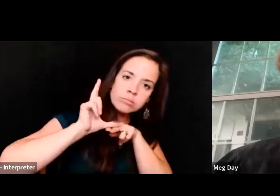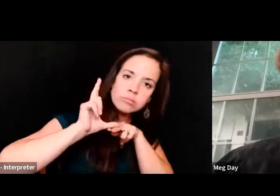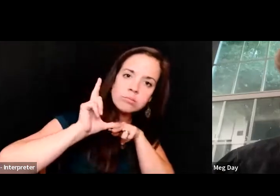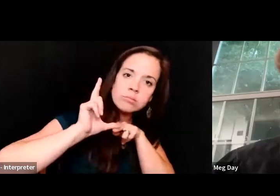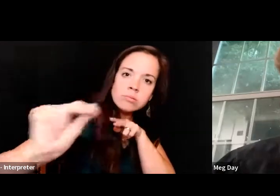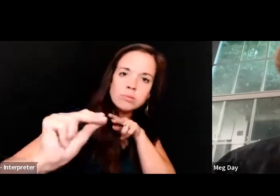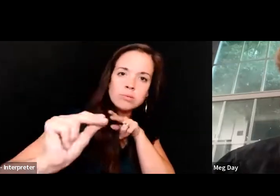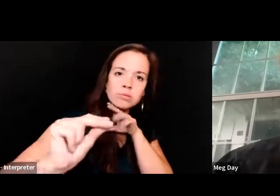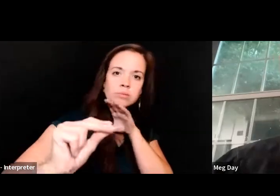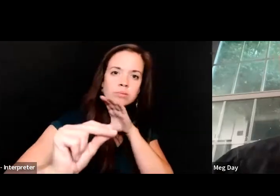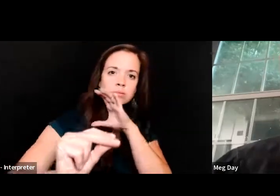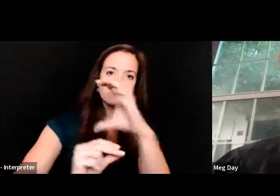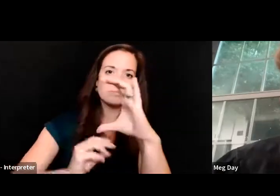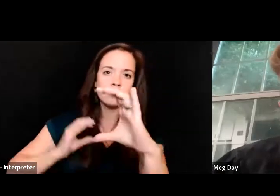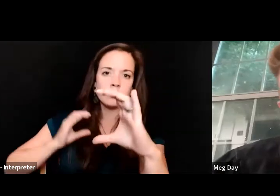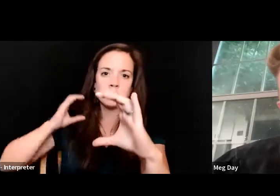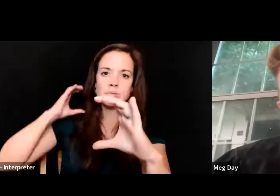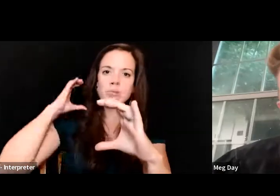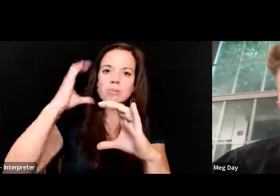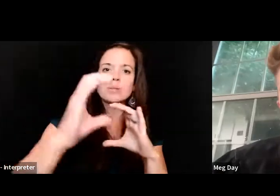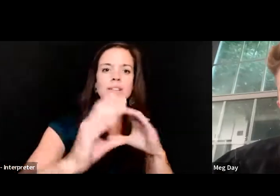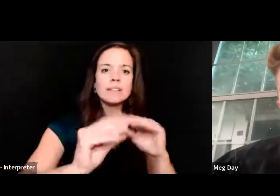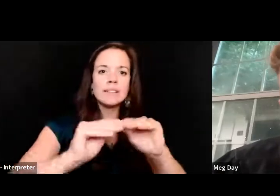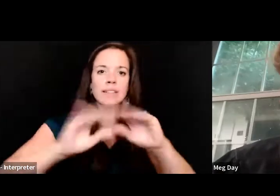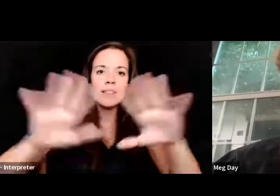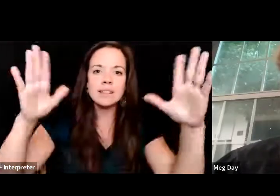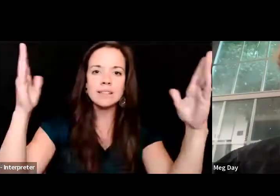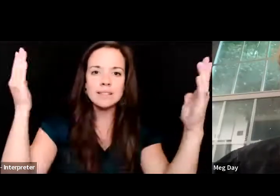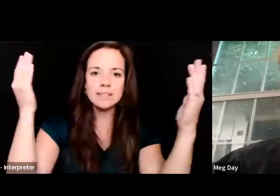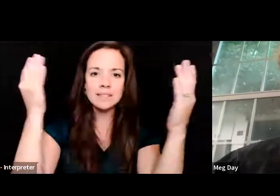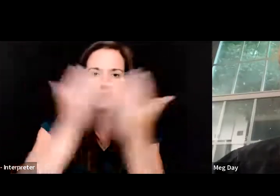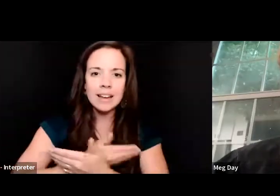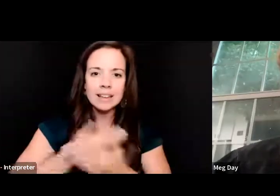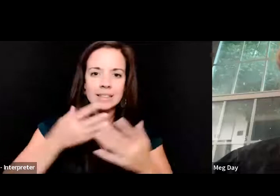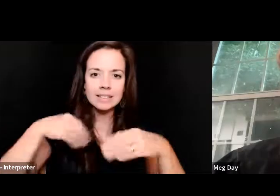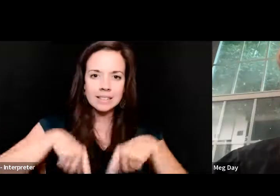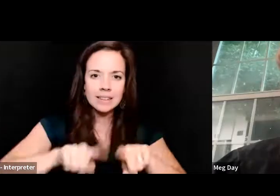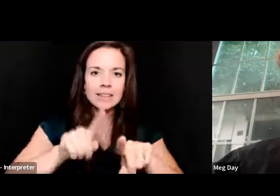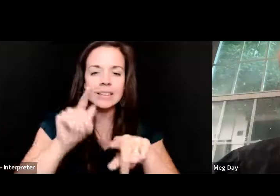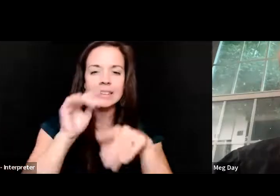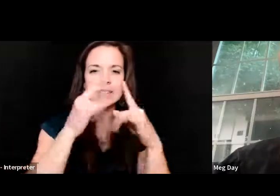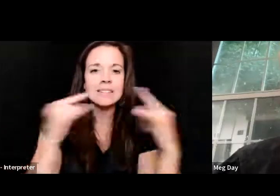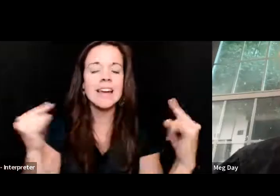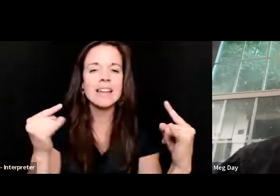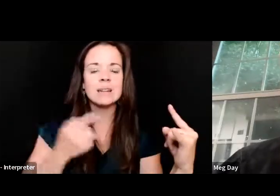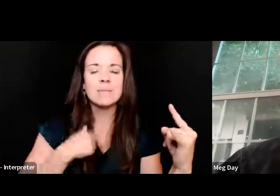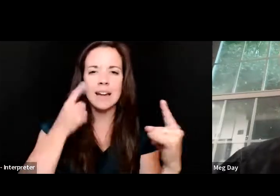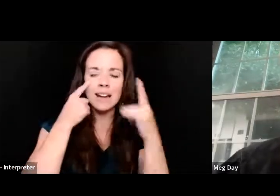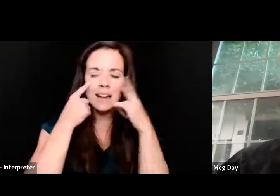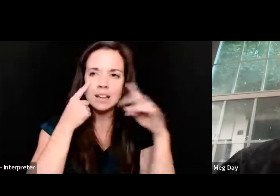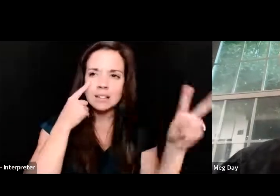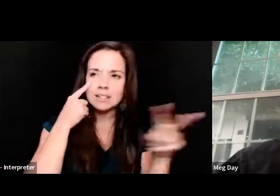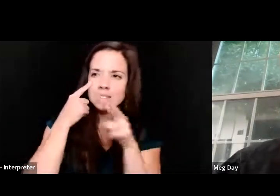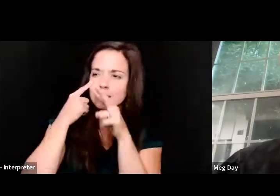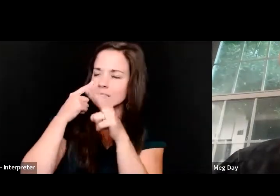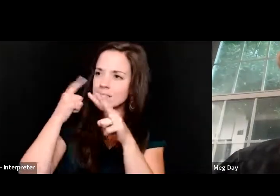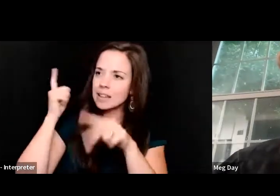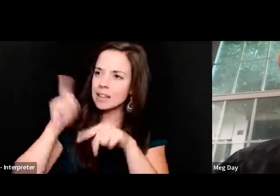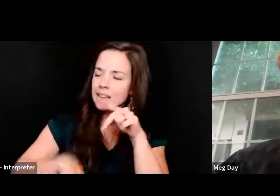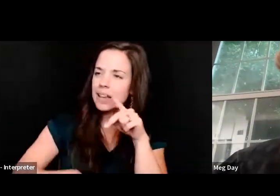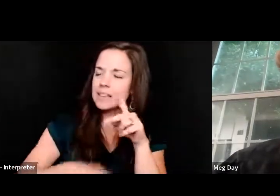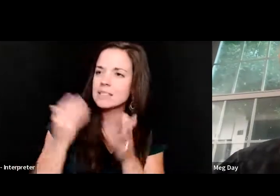at the end of a light. It's night in the tent and my eyes can't help but deny my ears.